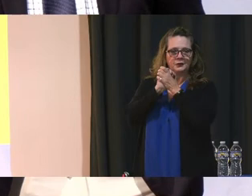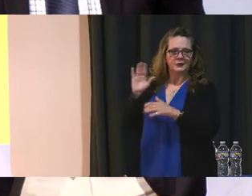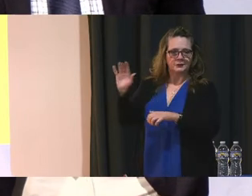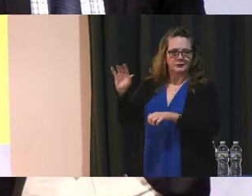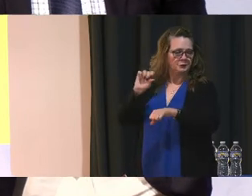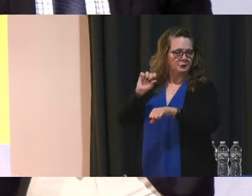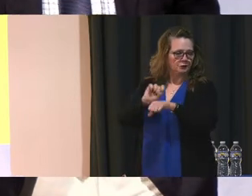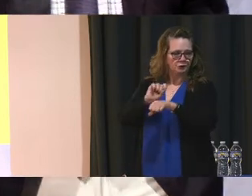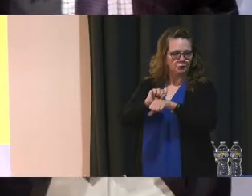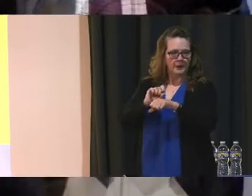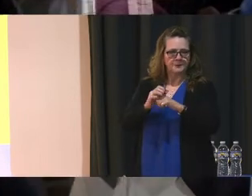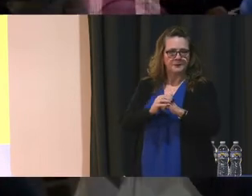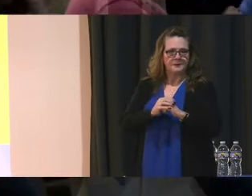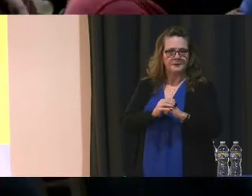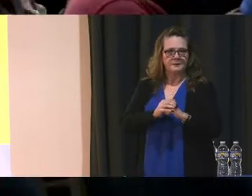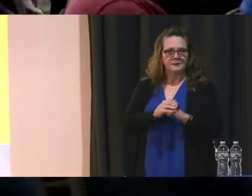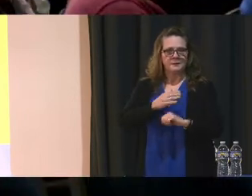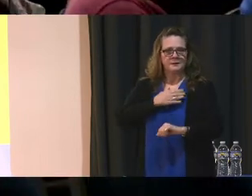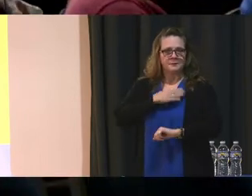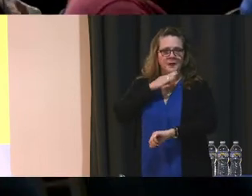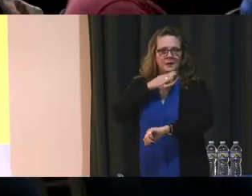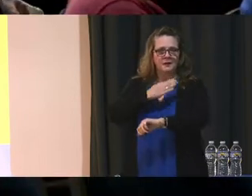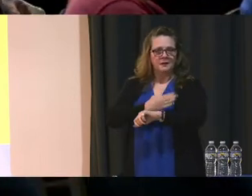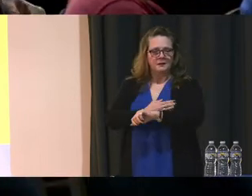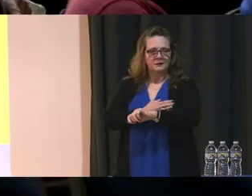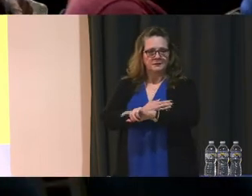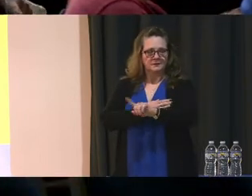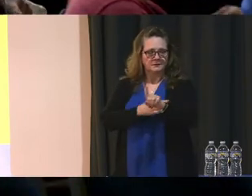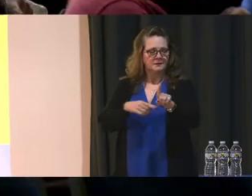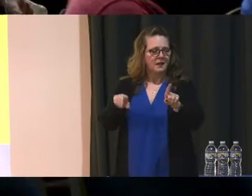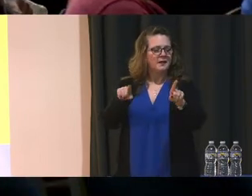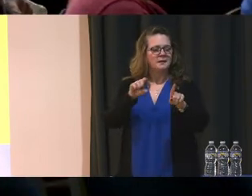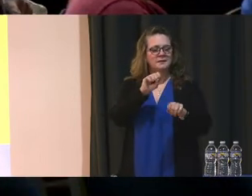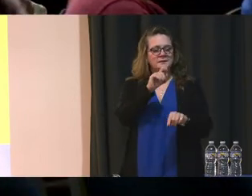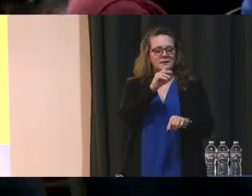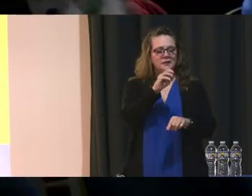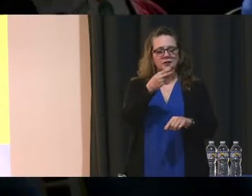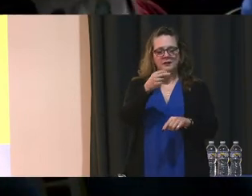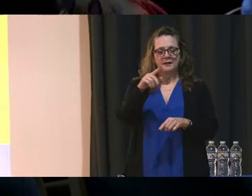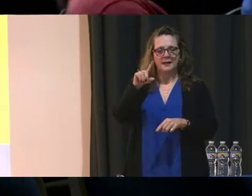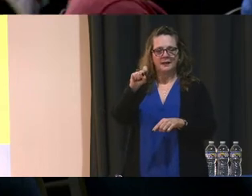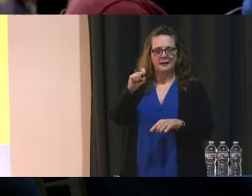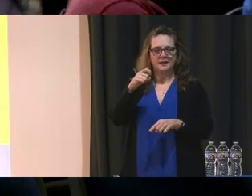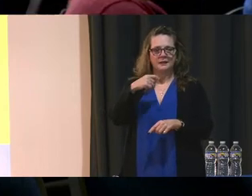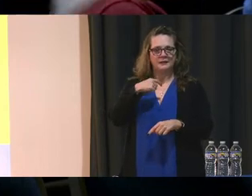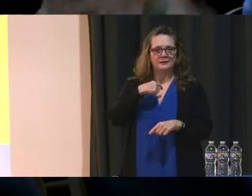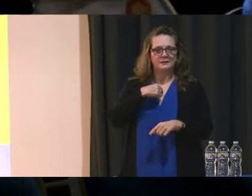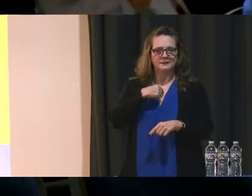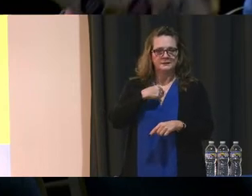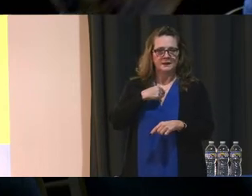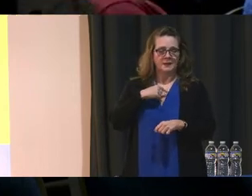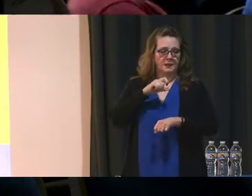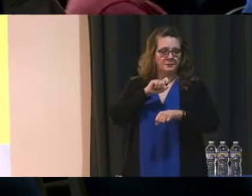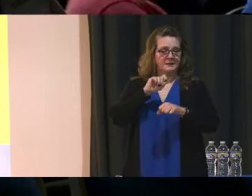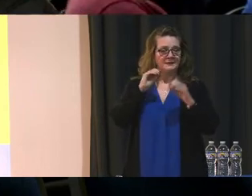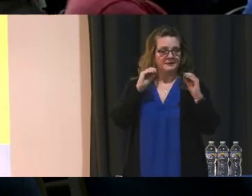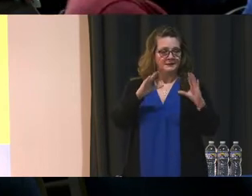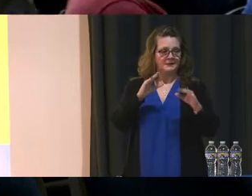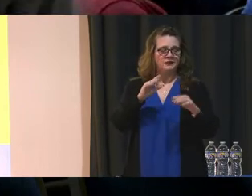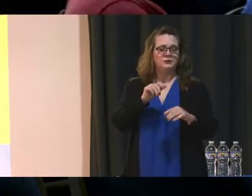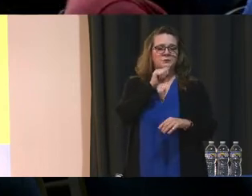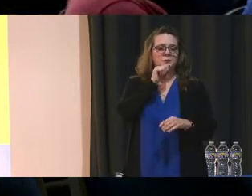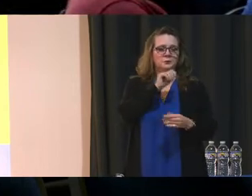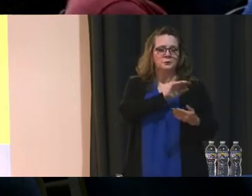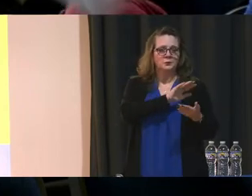Thank you. My daughter is currently enrolled in Scotchtown Hills, and I am a veteran teacher actually of 10 years at a private sector.